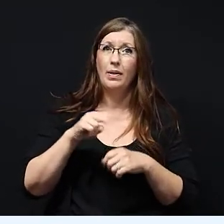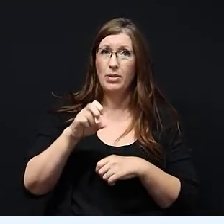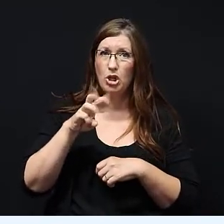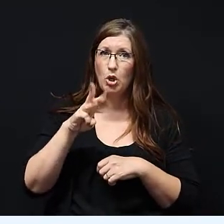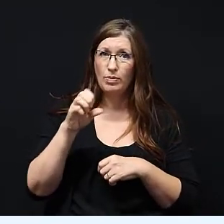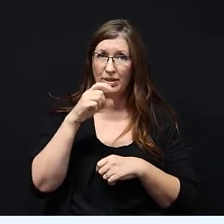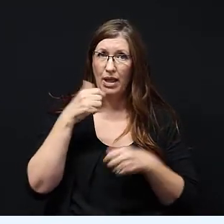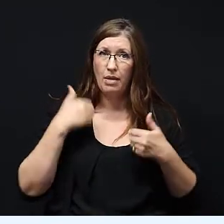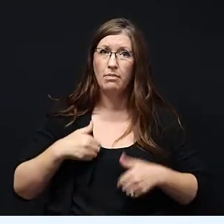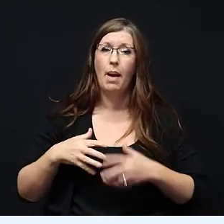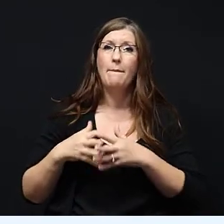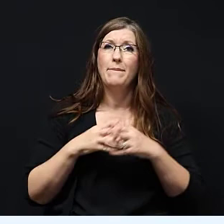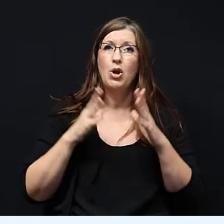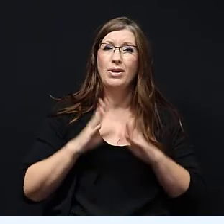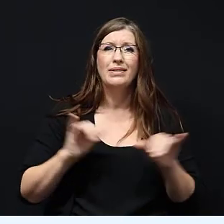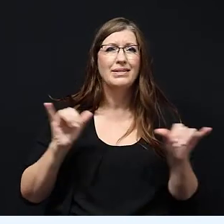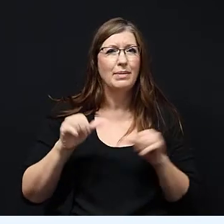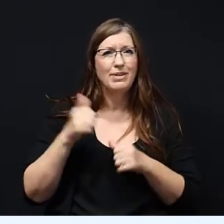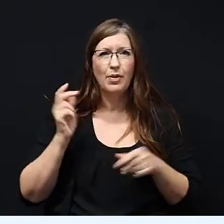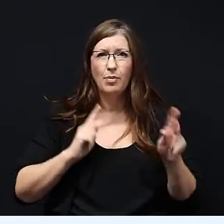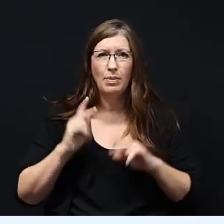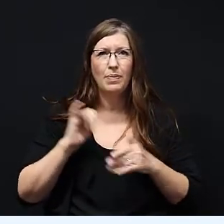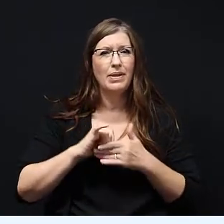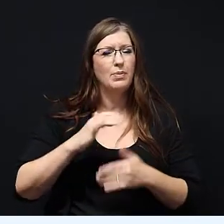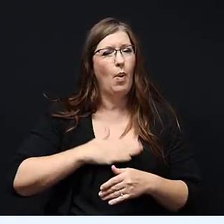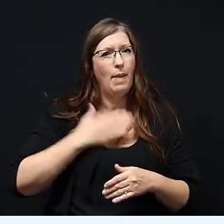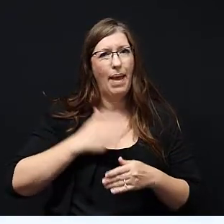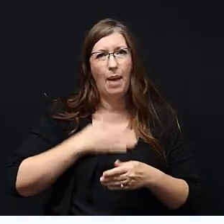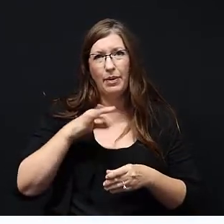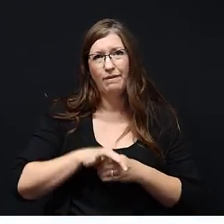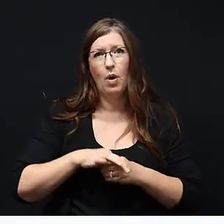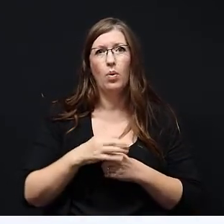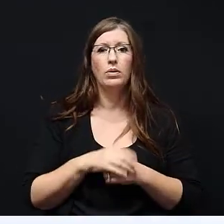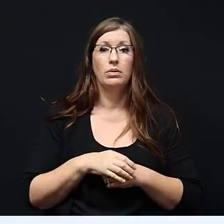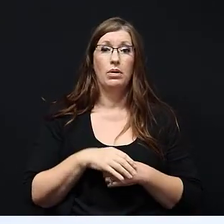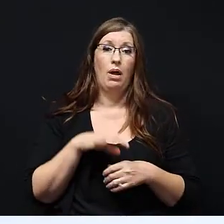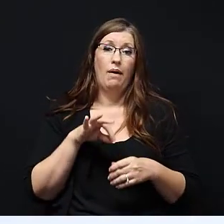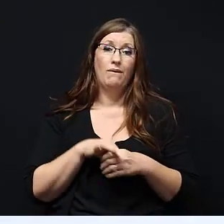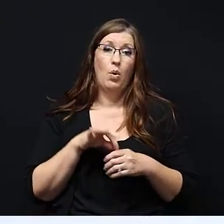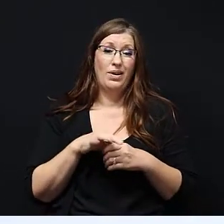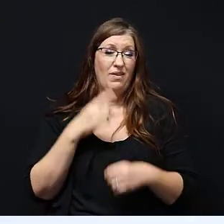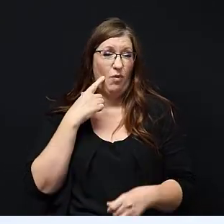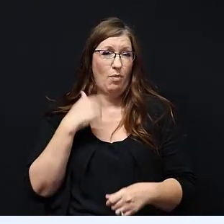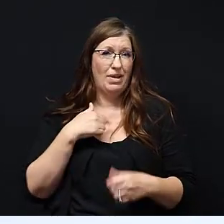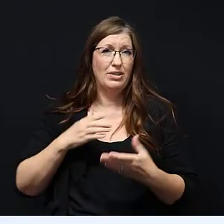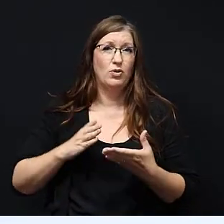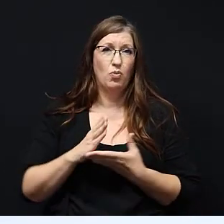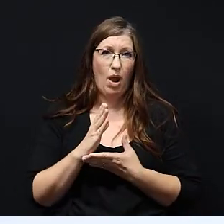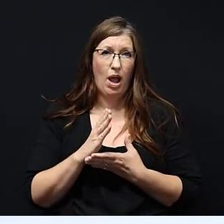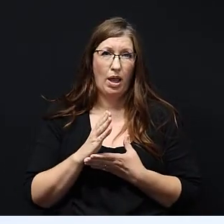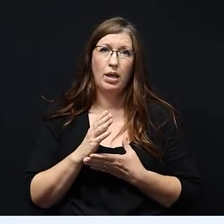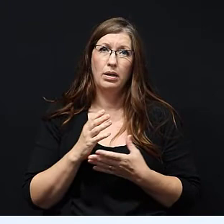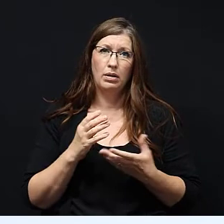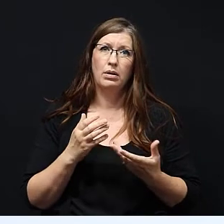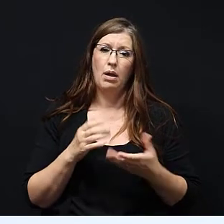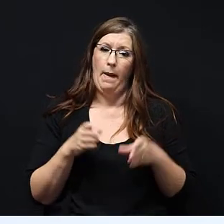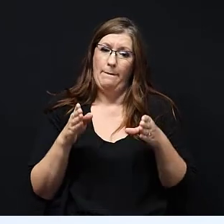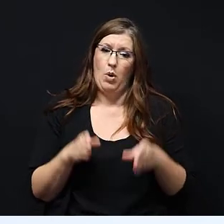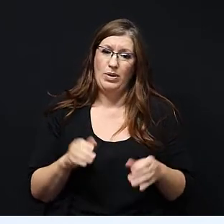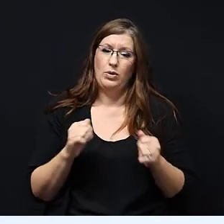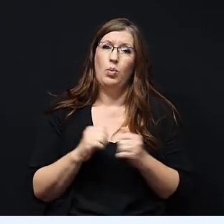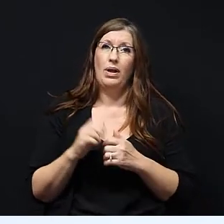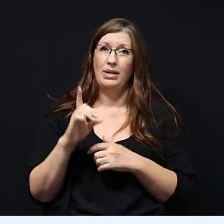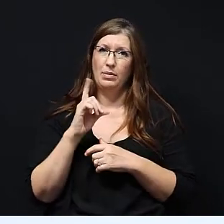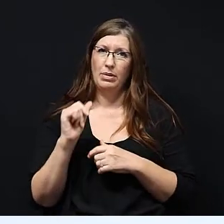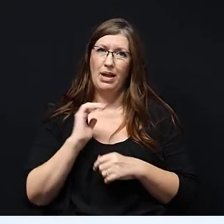in the news because I am an American just like everyone and that's why I'm happy to vote. Voting to me is a right because as a person with a